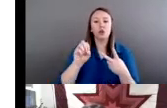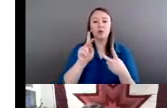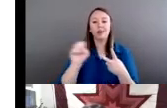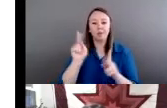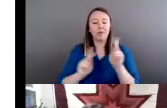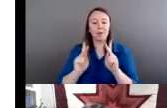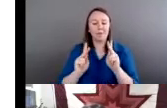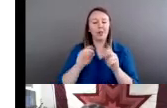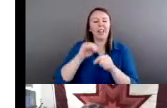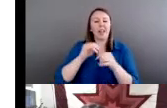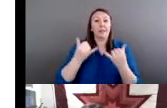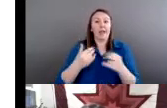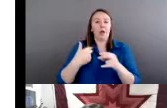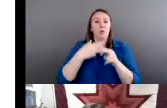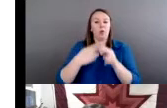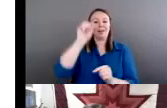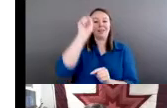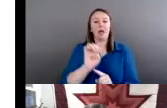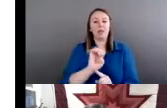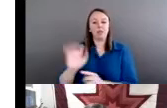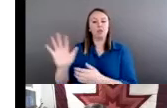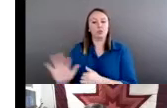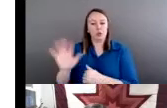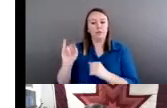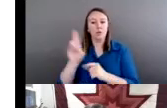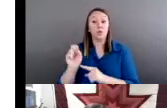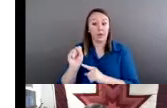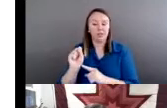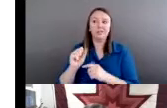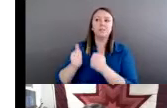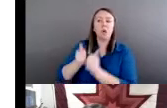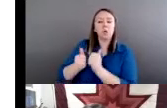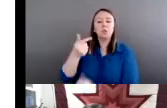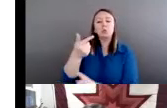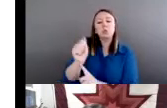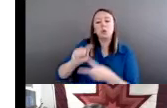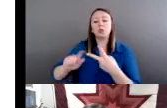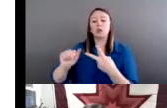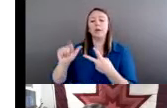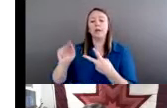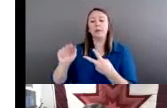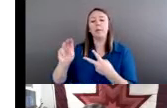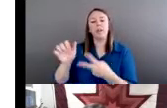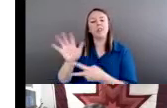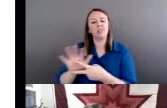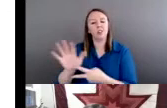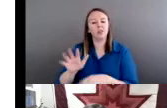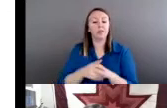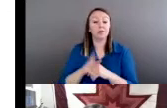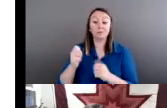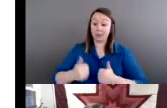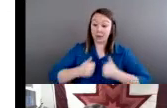the United States, primarily Georgia and Alabama. And he lived among us, he was an artist